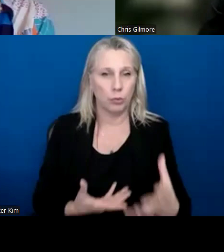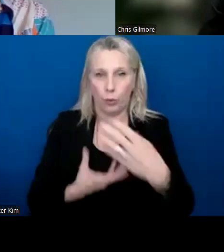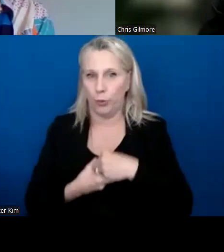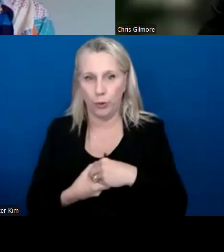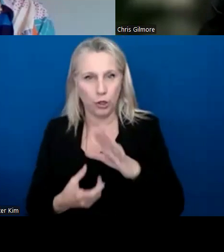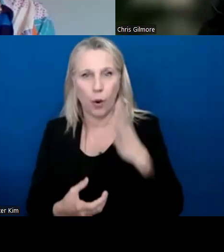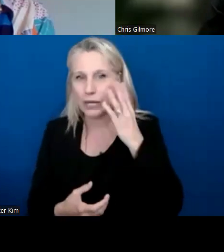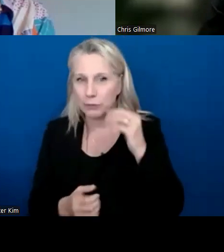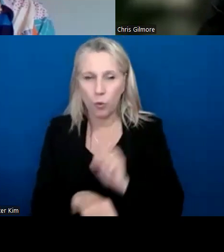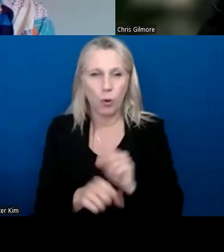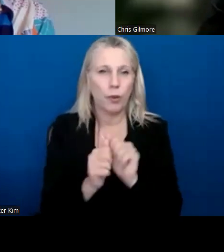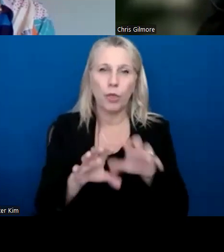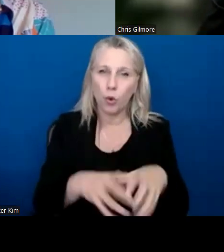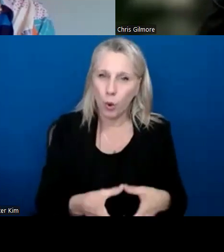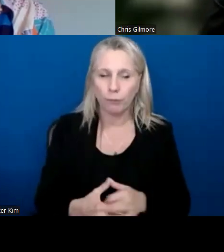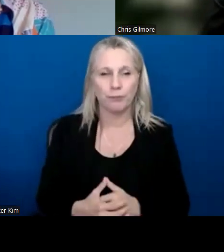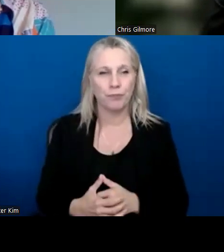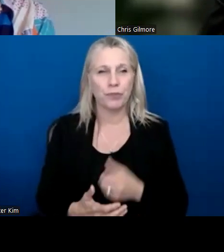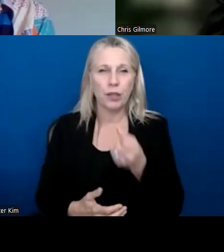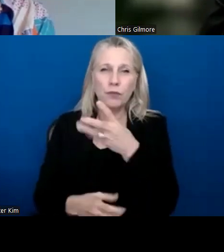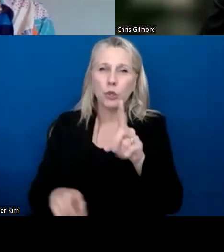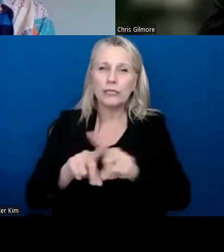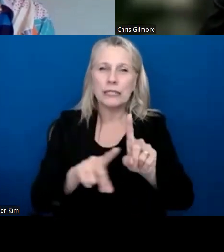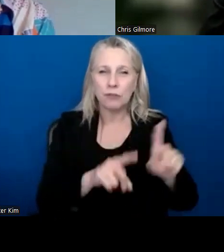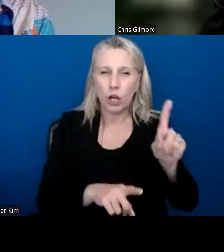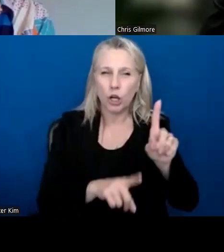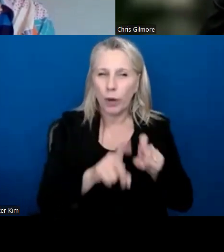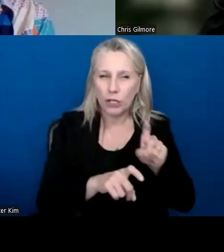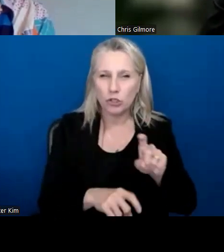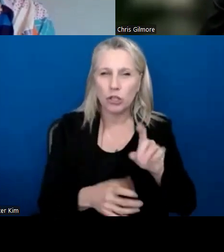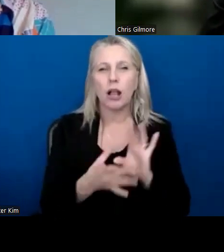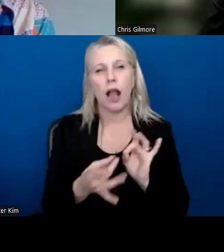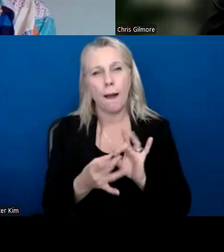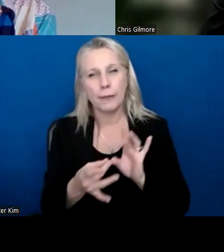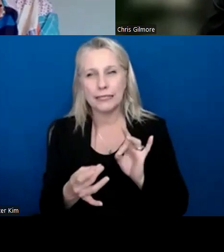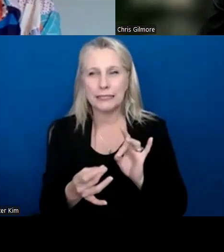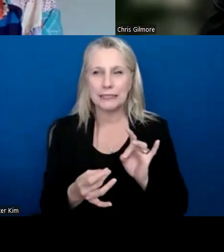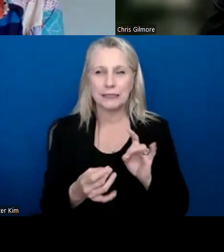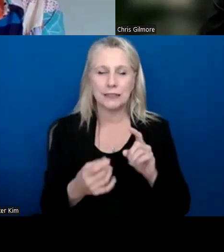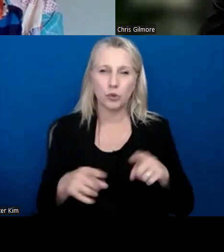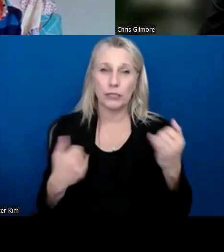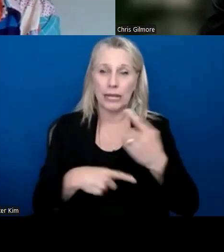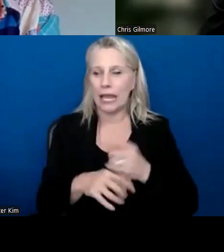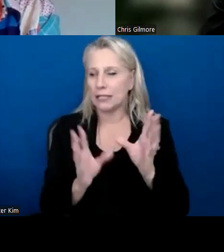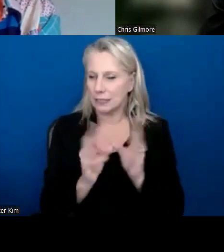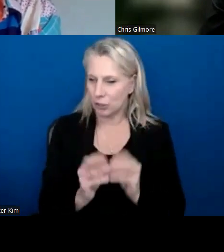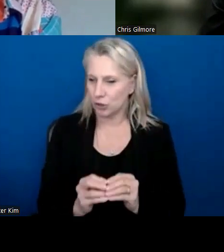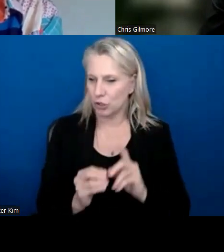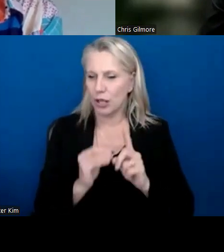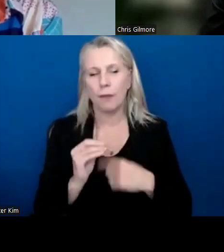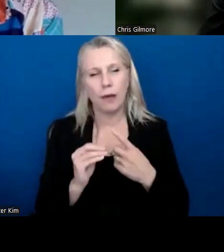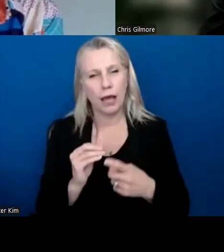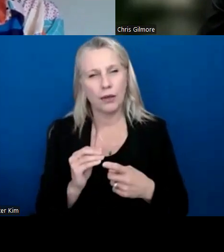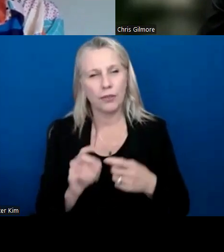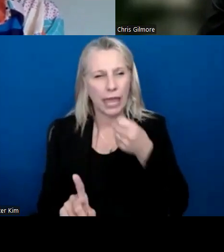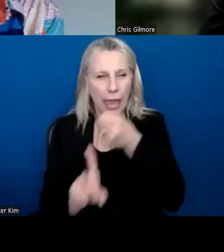working in the groups. Um, a few different questions and just comments coming through throughout today's session about the